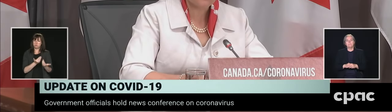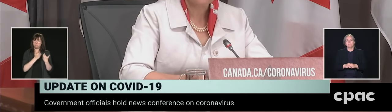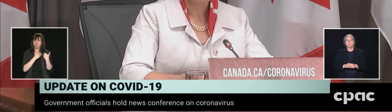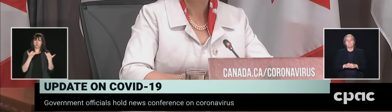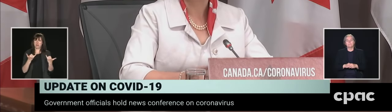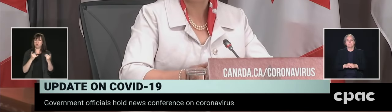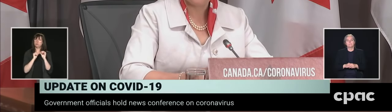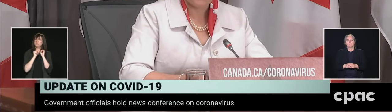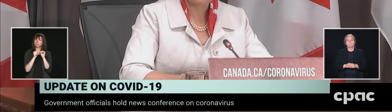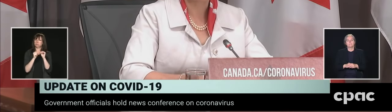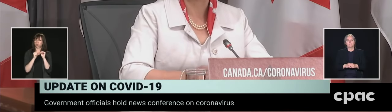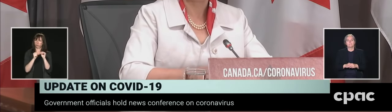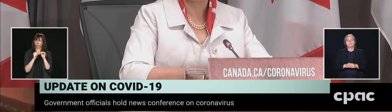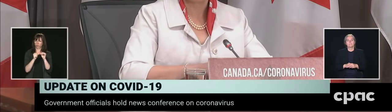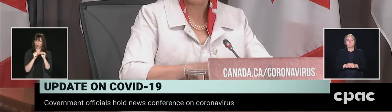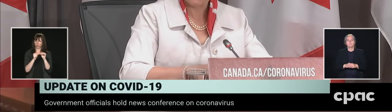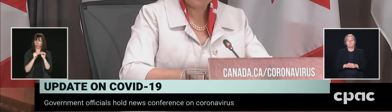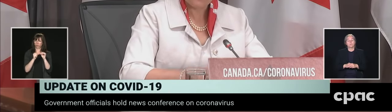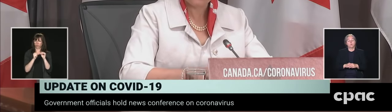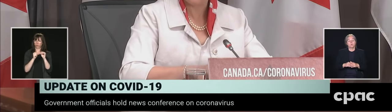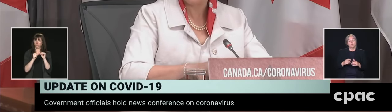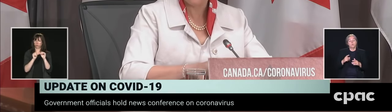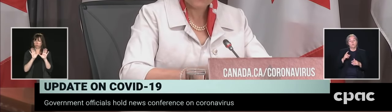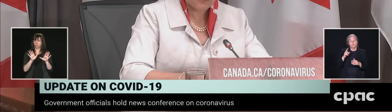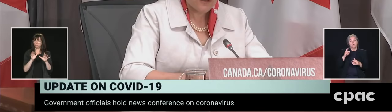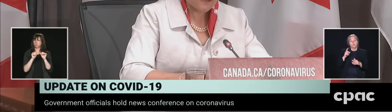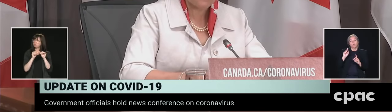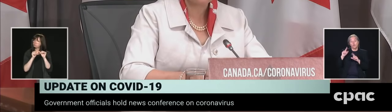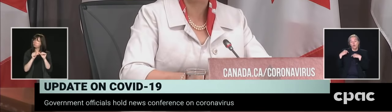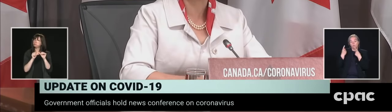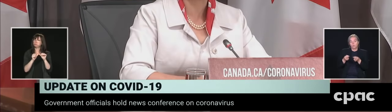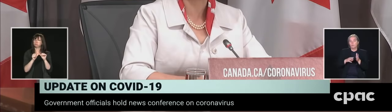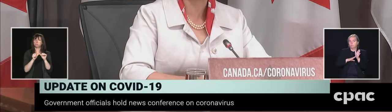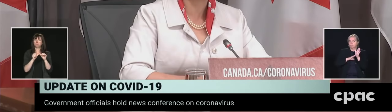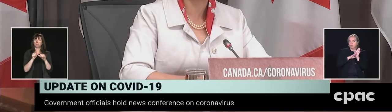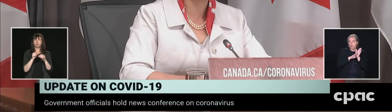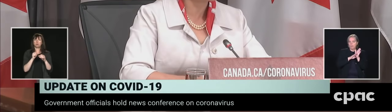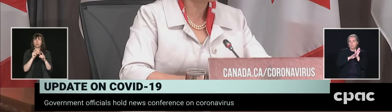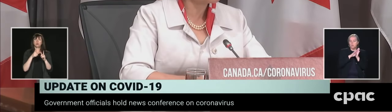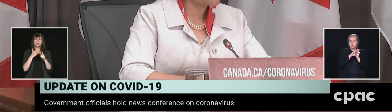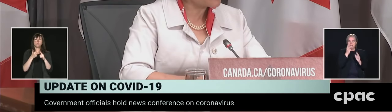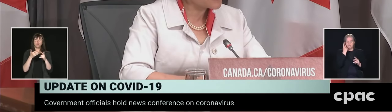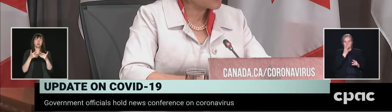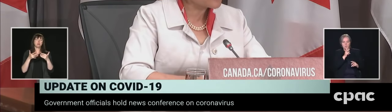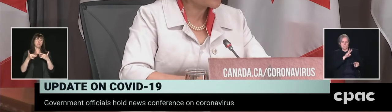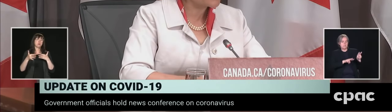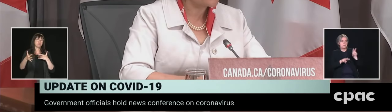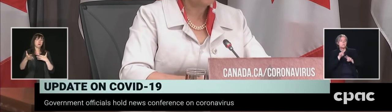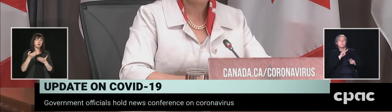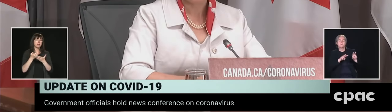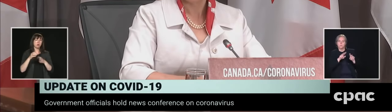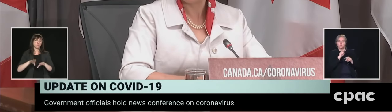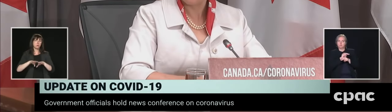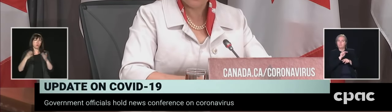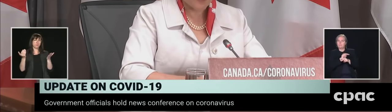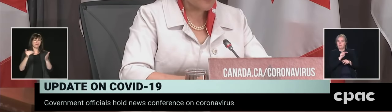be sure that as we look towards restarting the economy, we do it very carefully,